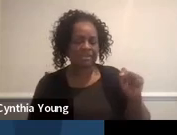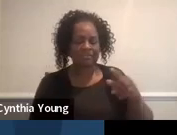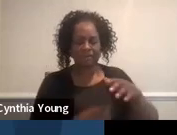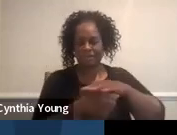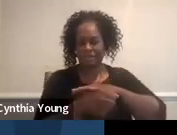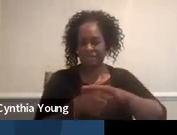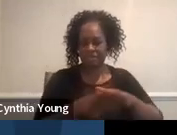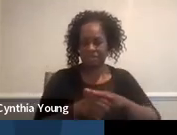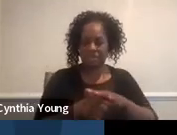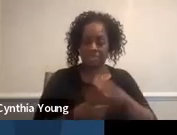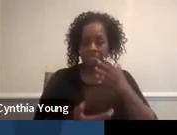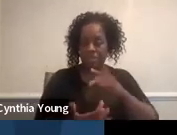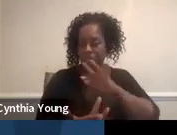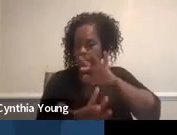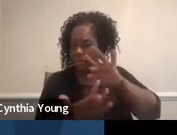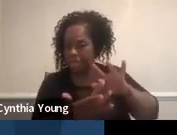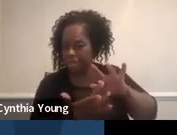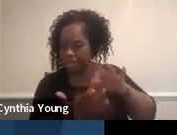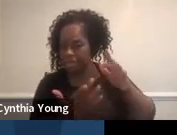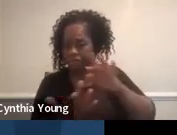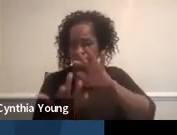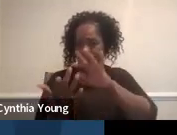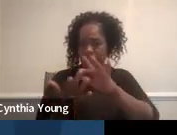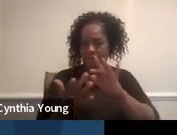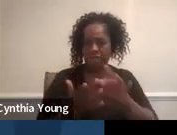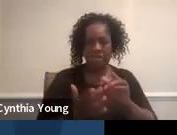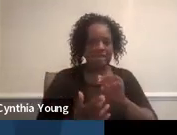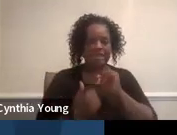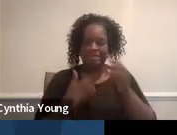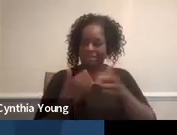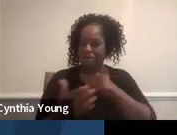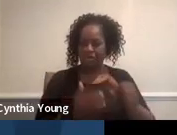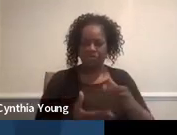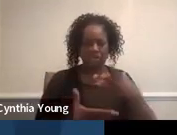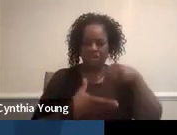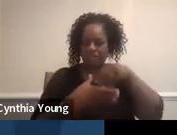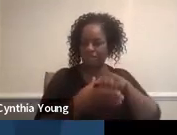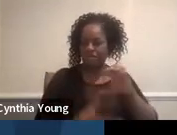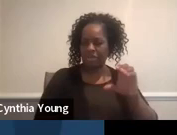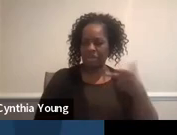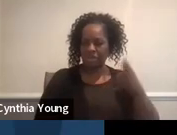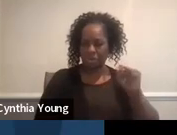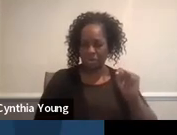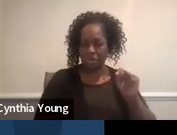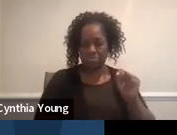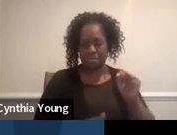look at some stuff for these, even if you are not in cohort on a particular year.